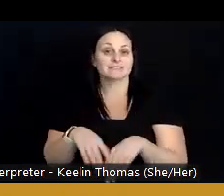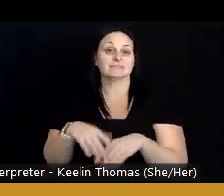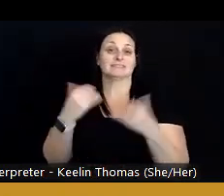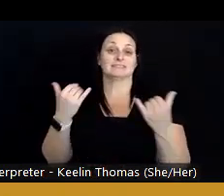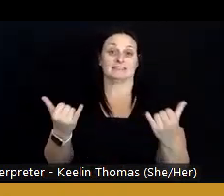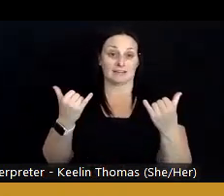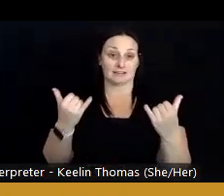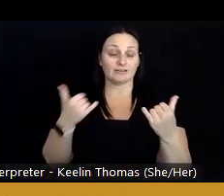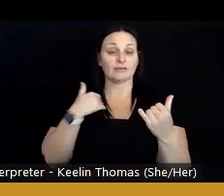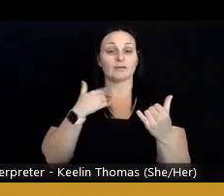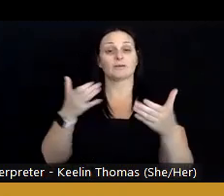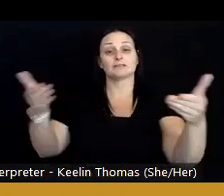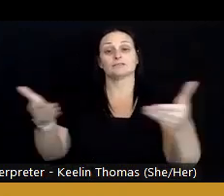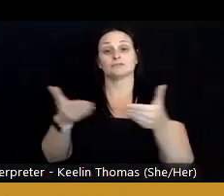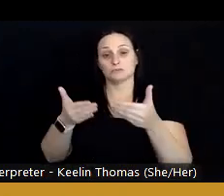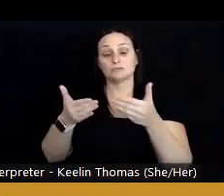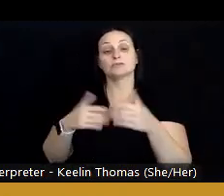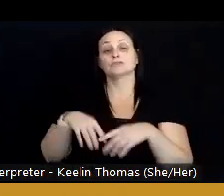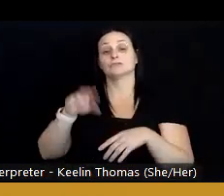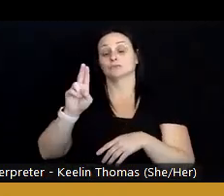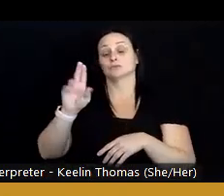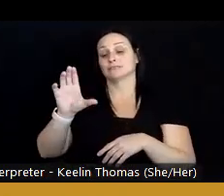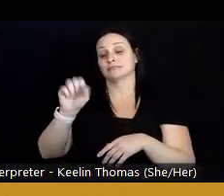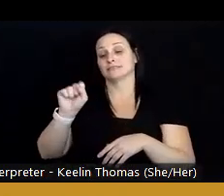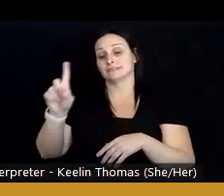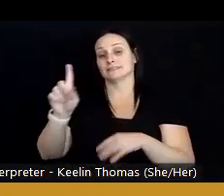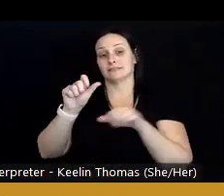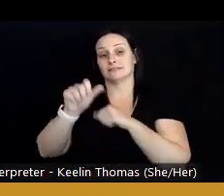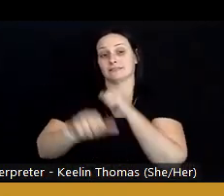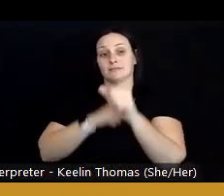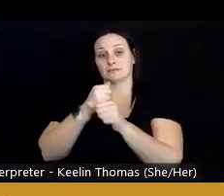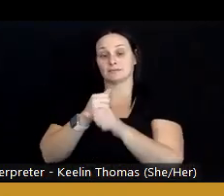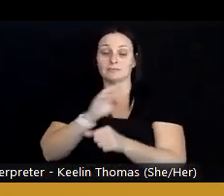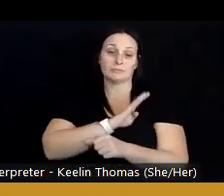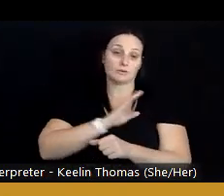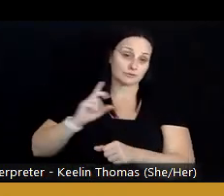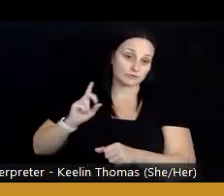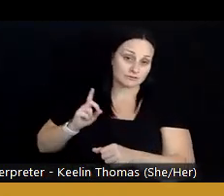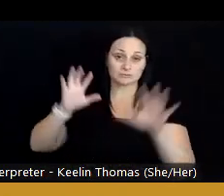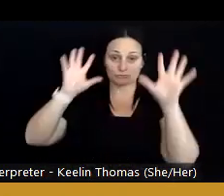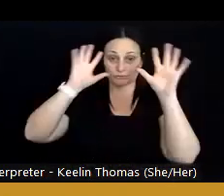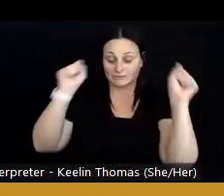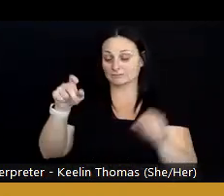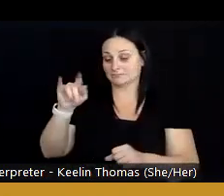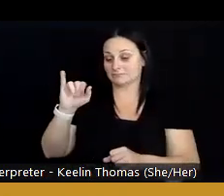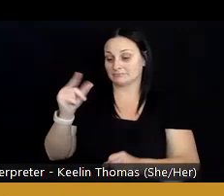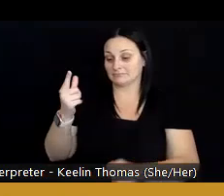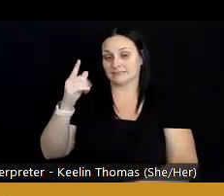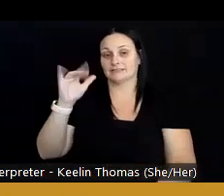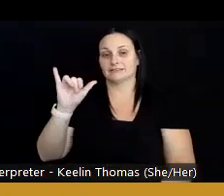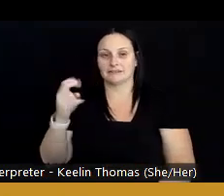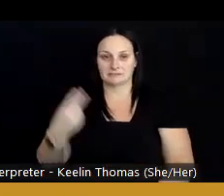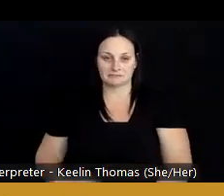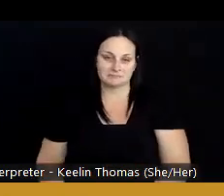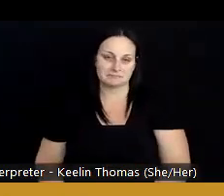time, I'd like to introduce UC San Diego alumni, Board of Directors President, Ping Ye.